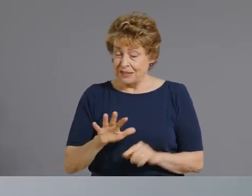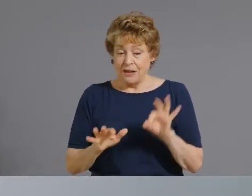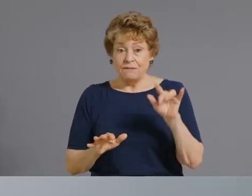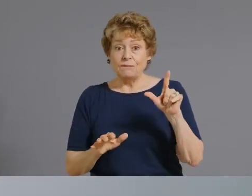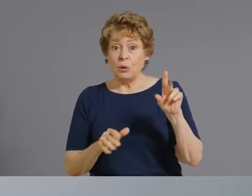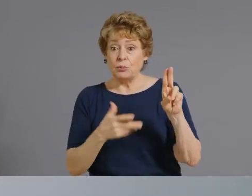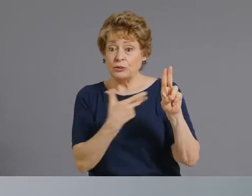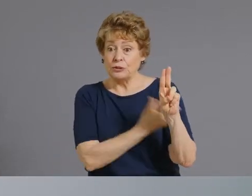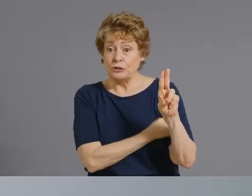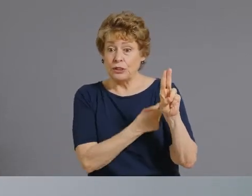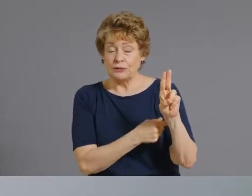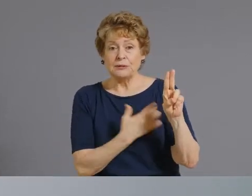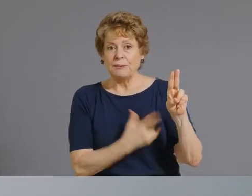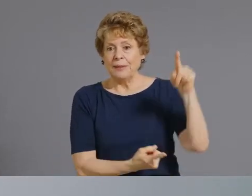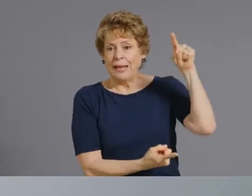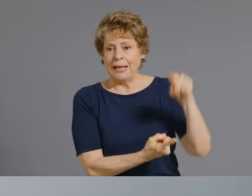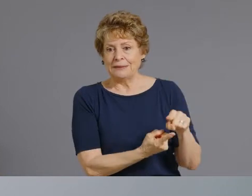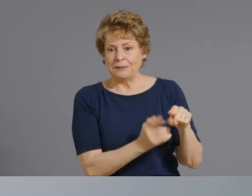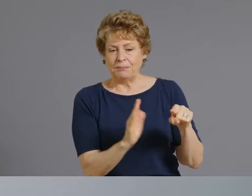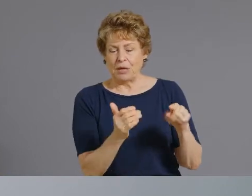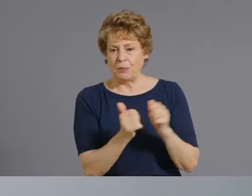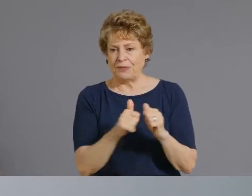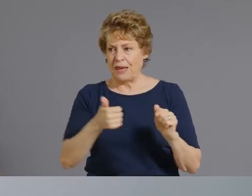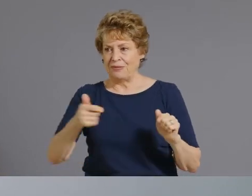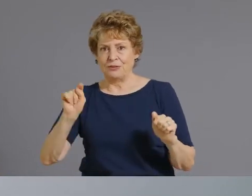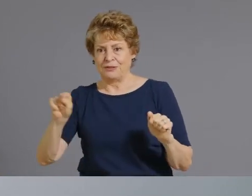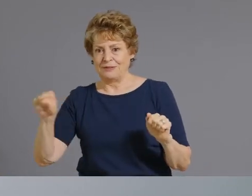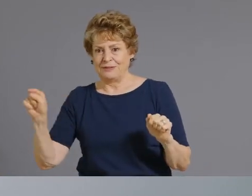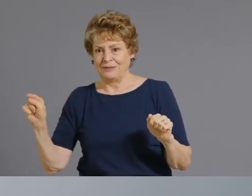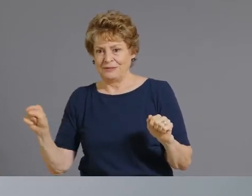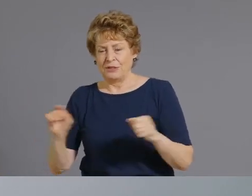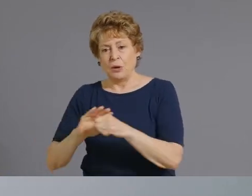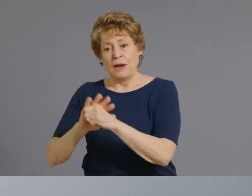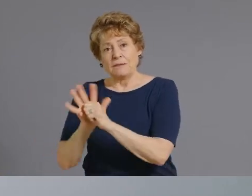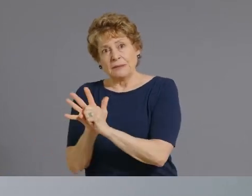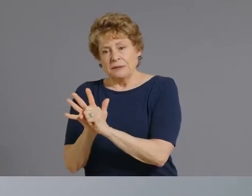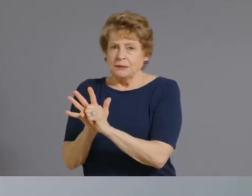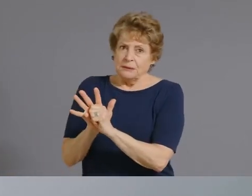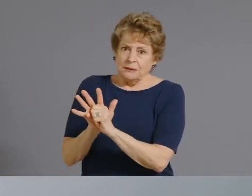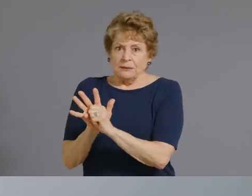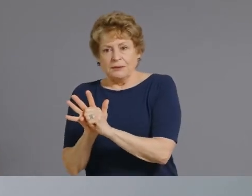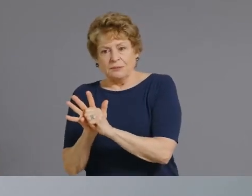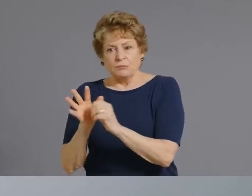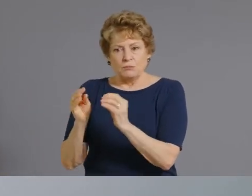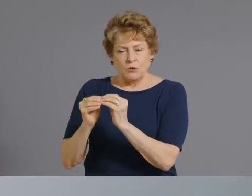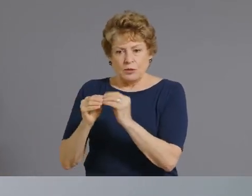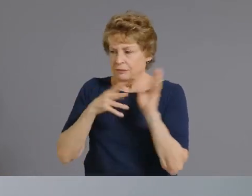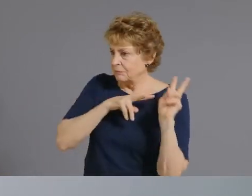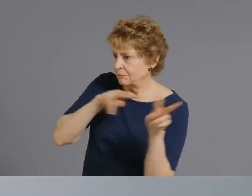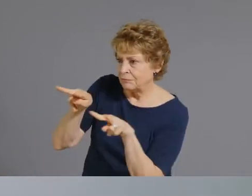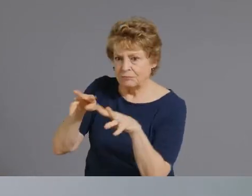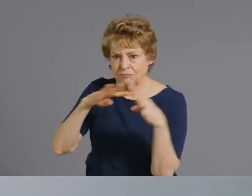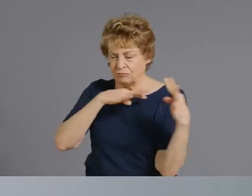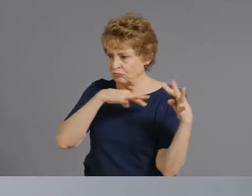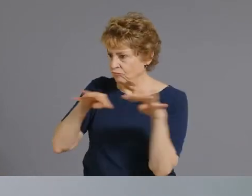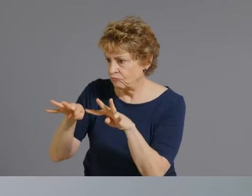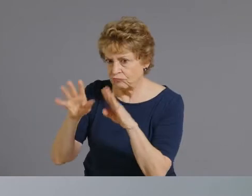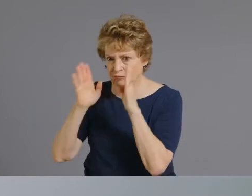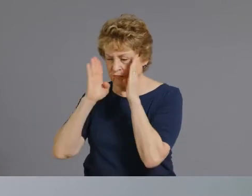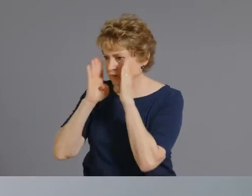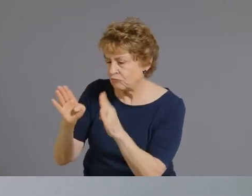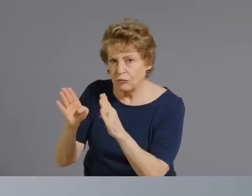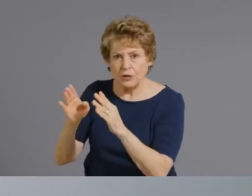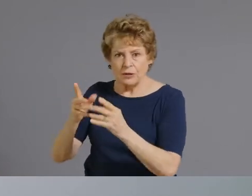present and more on people's mind than influenza is um so i would be i would be hopeful that we'd be able to get